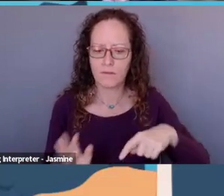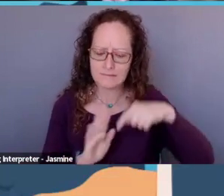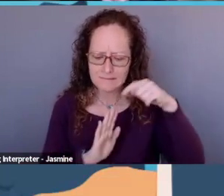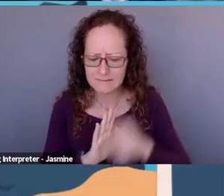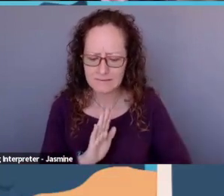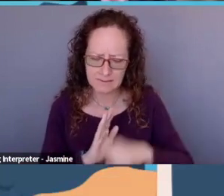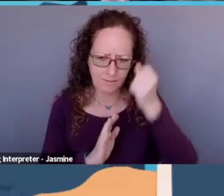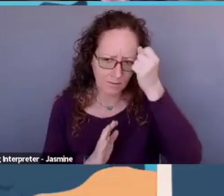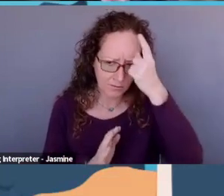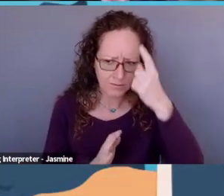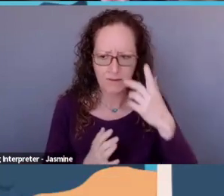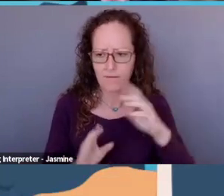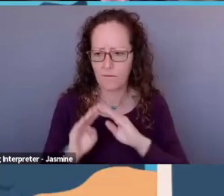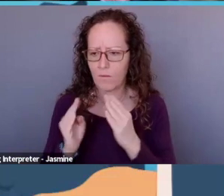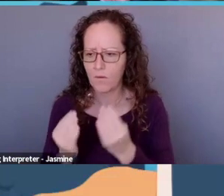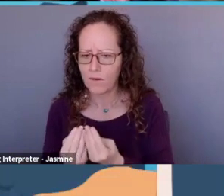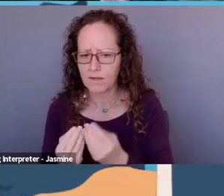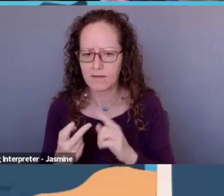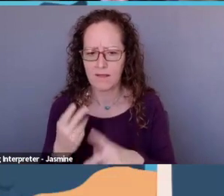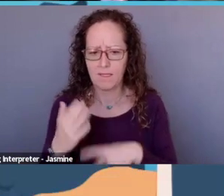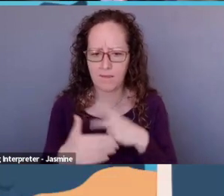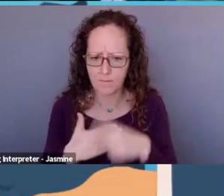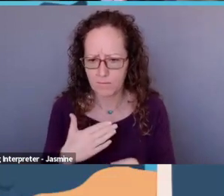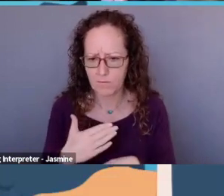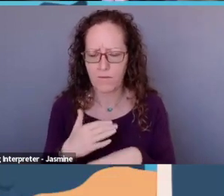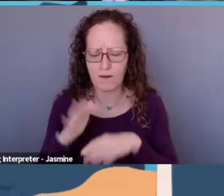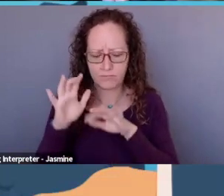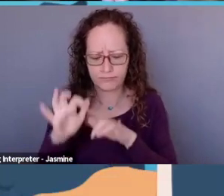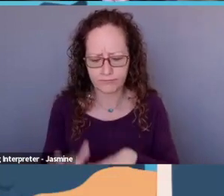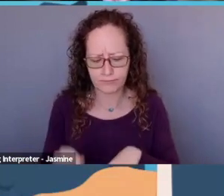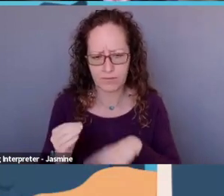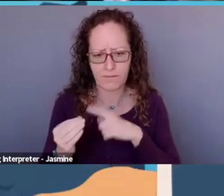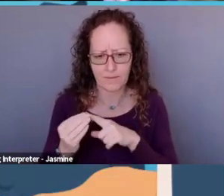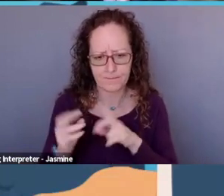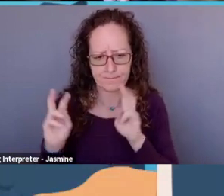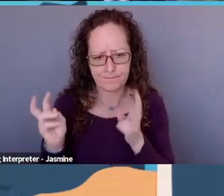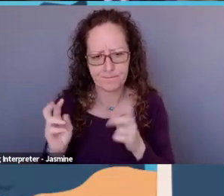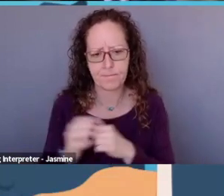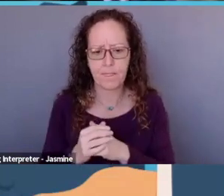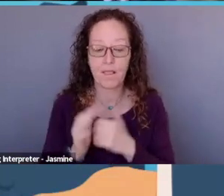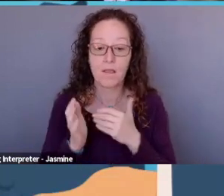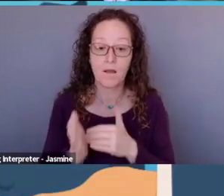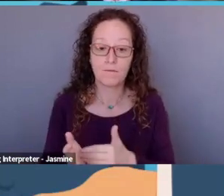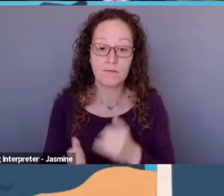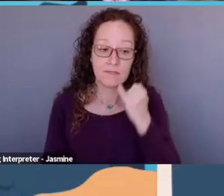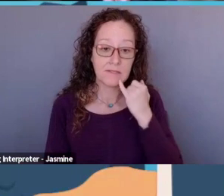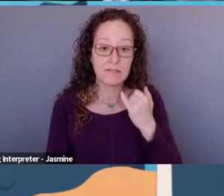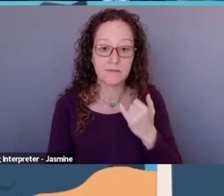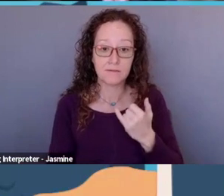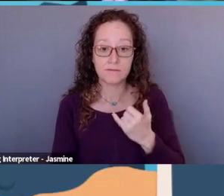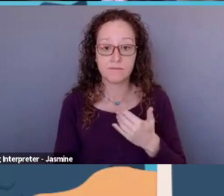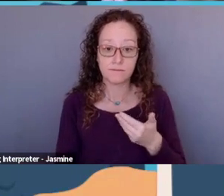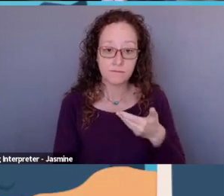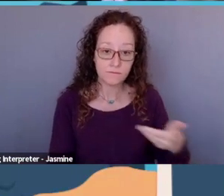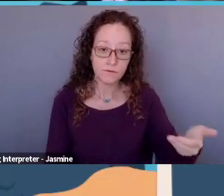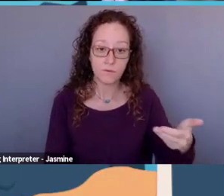organization and the program that you're writing about. This is often why when you hire an outside grant writer,